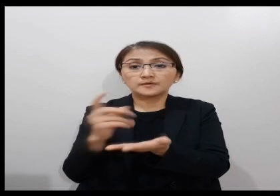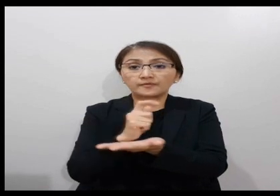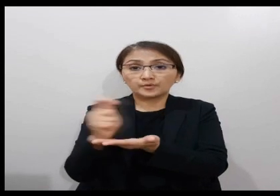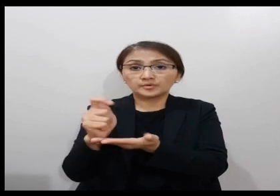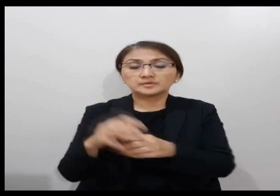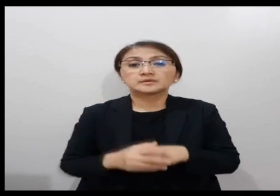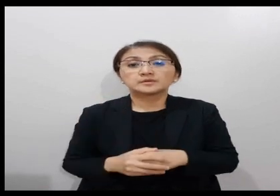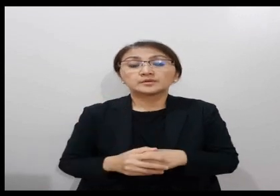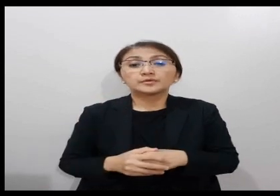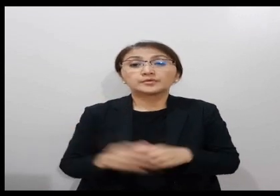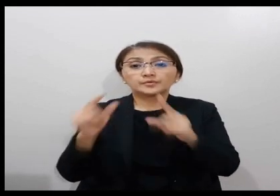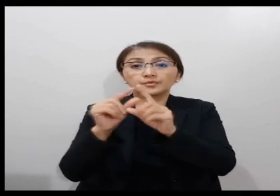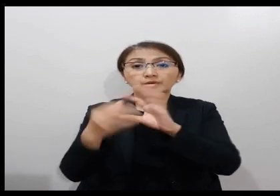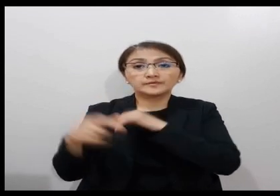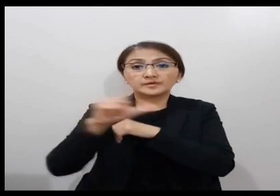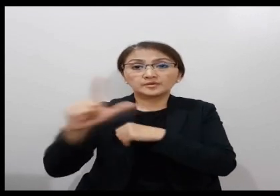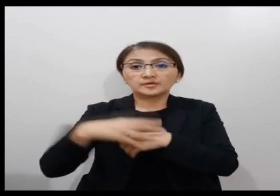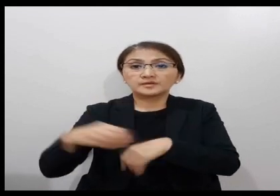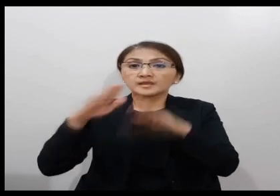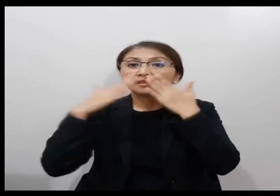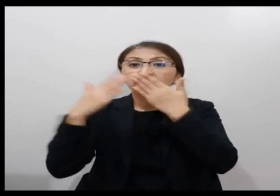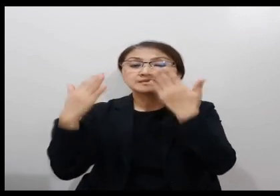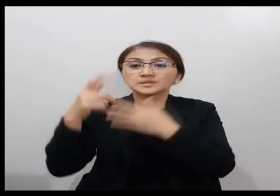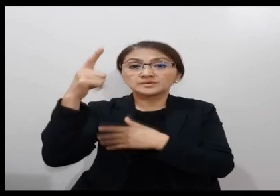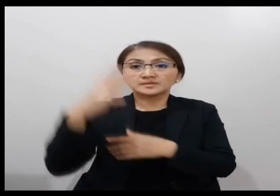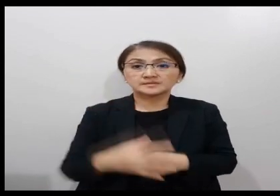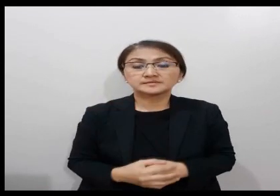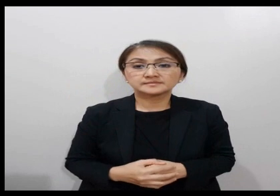The word of the Lord. Lord. Thanks be to God.